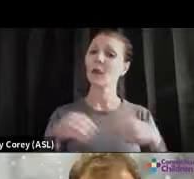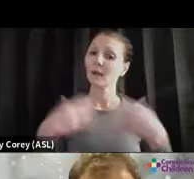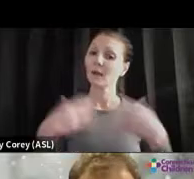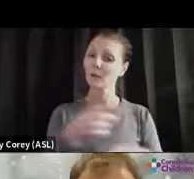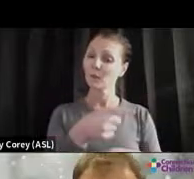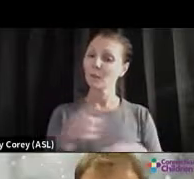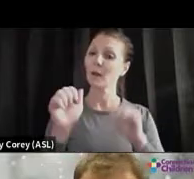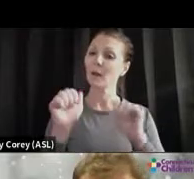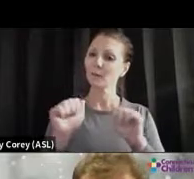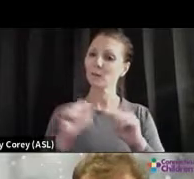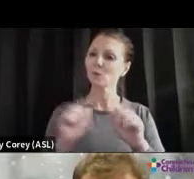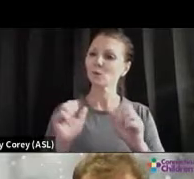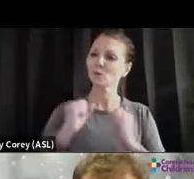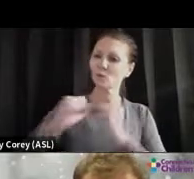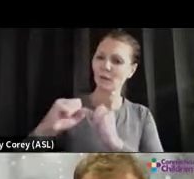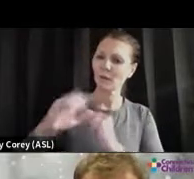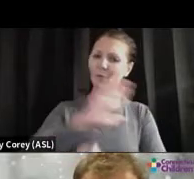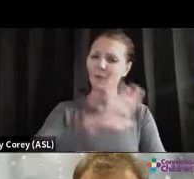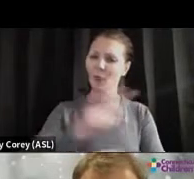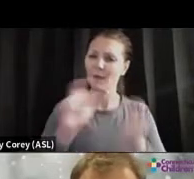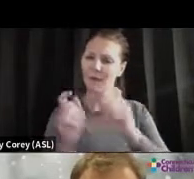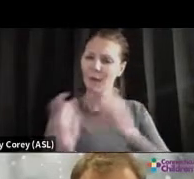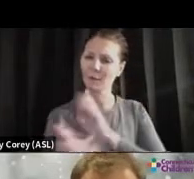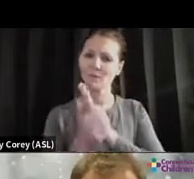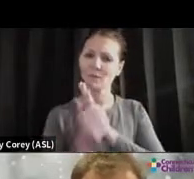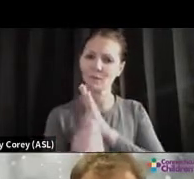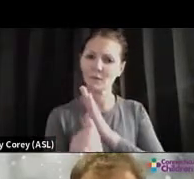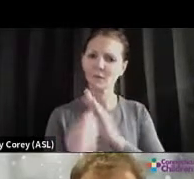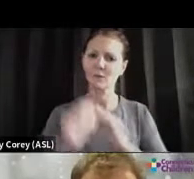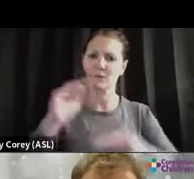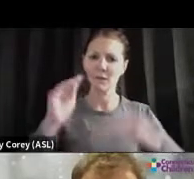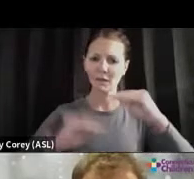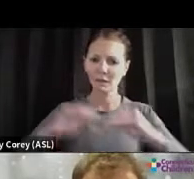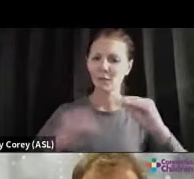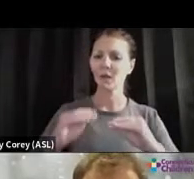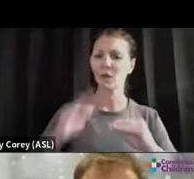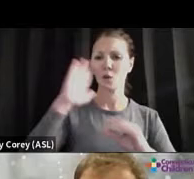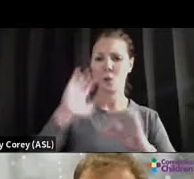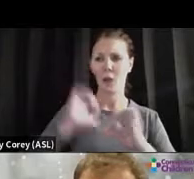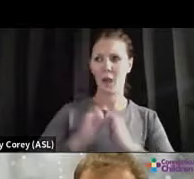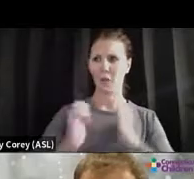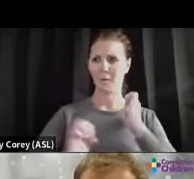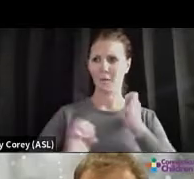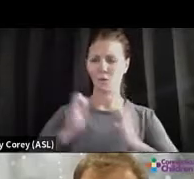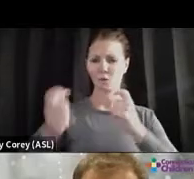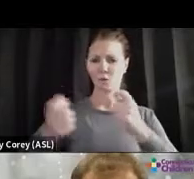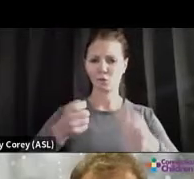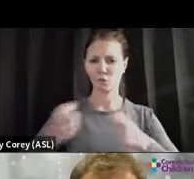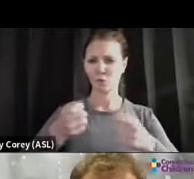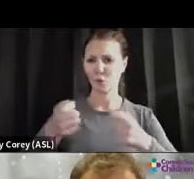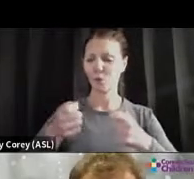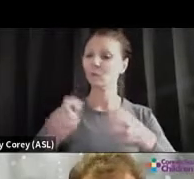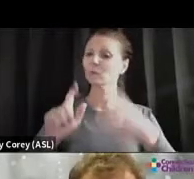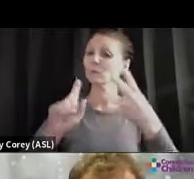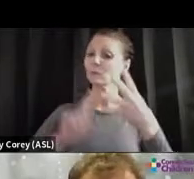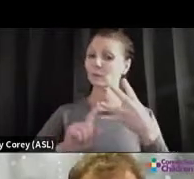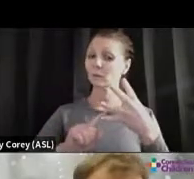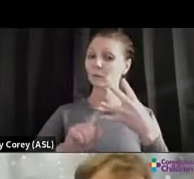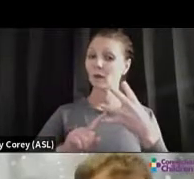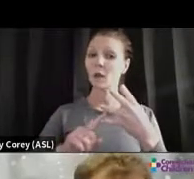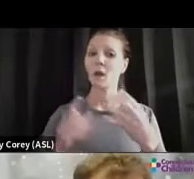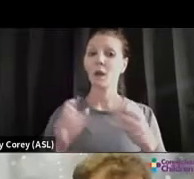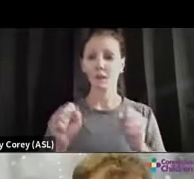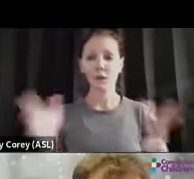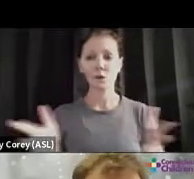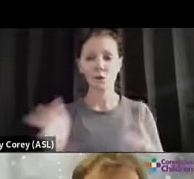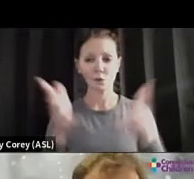-regulation skills like emotional control. And we can actually mobilize sources of faith, hope, and cultural traditions because we know that that's protective for